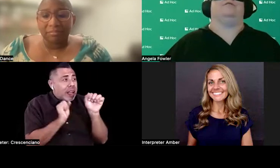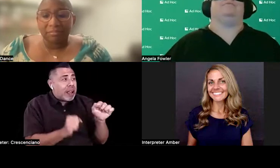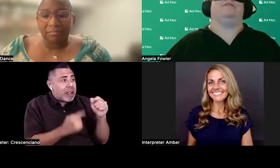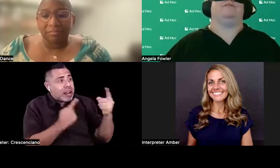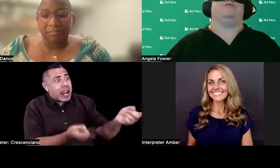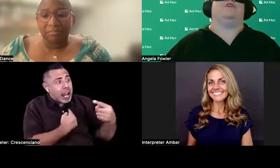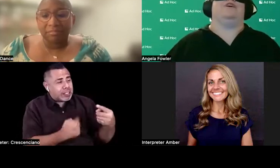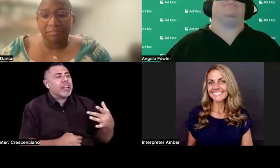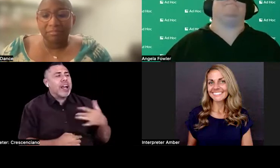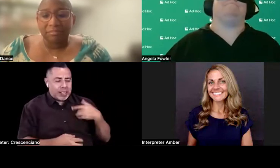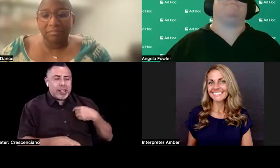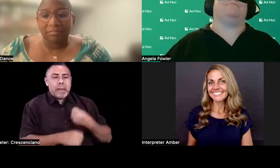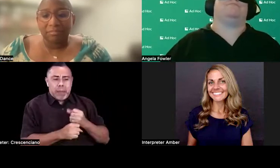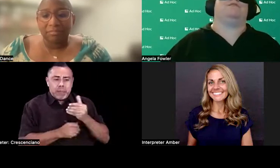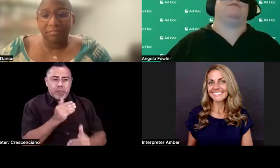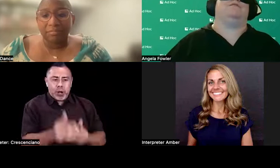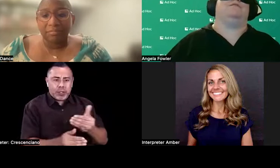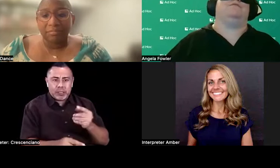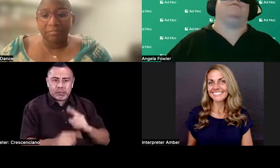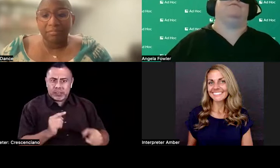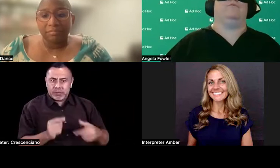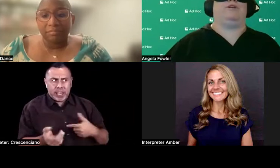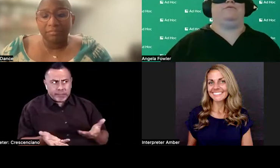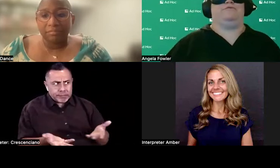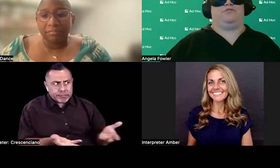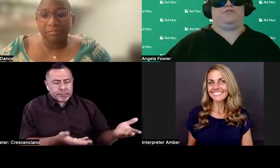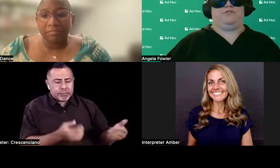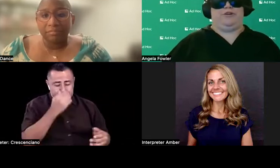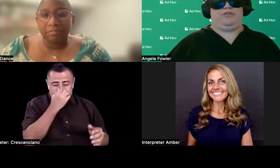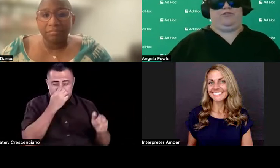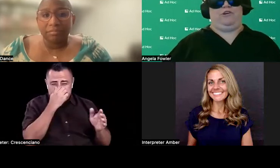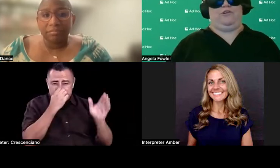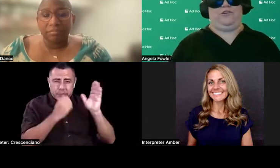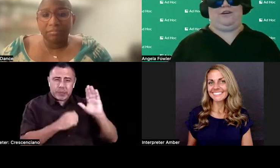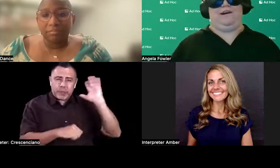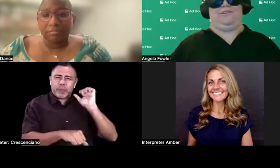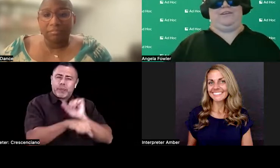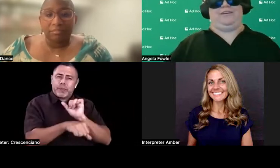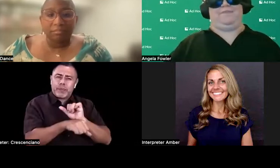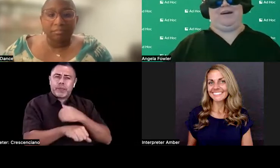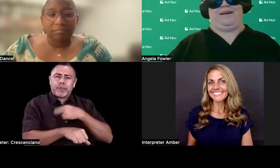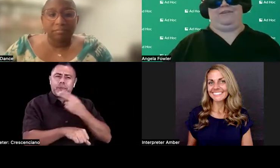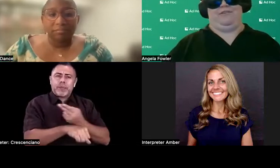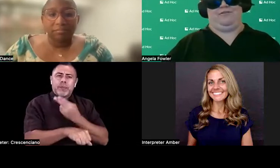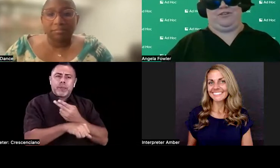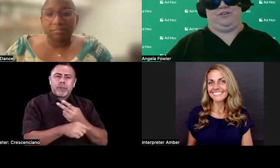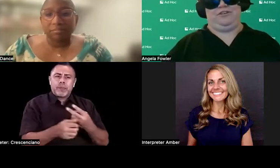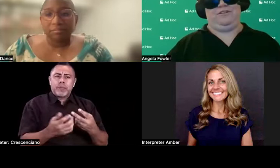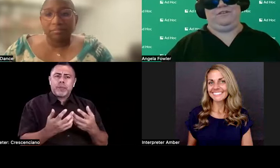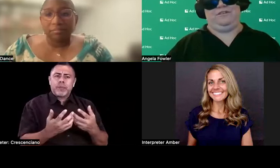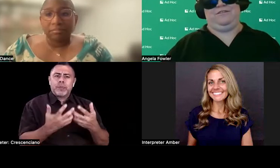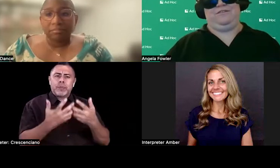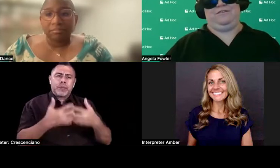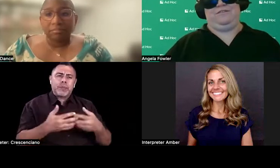In a previous job, we used this creature called colleague by illusion.